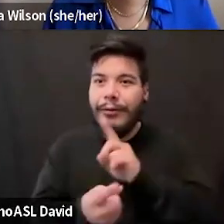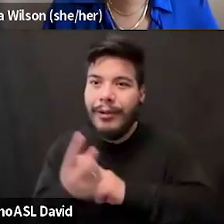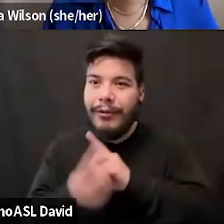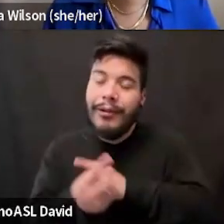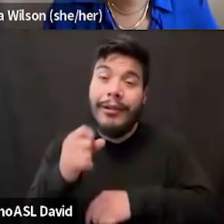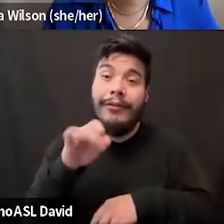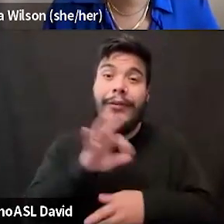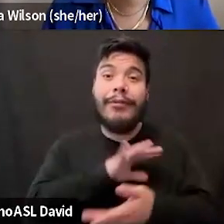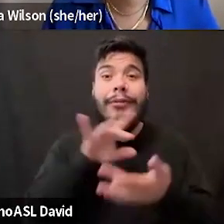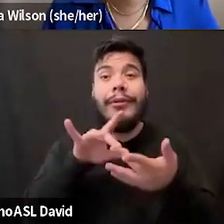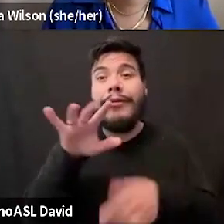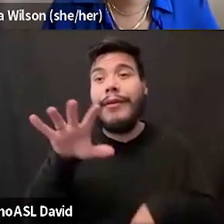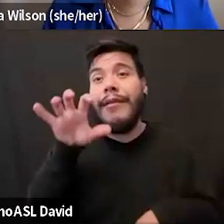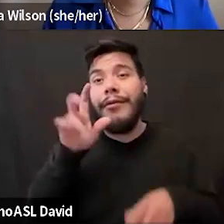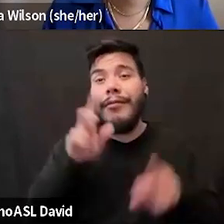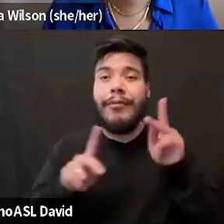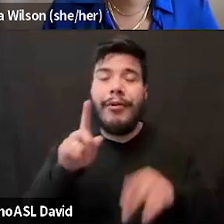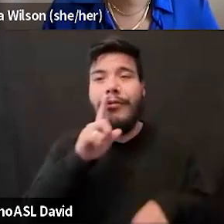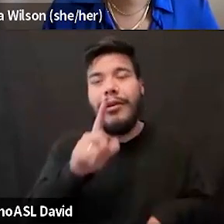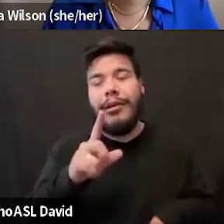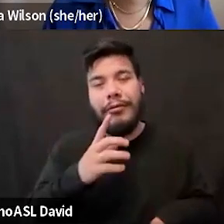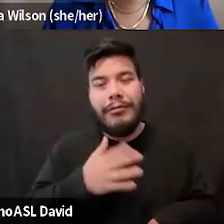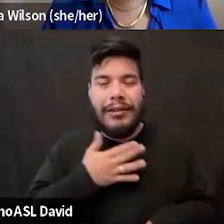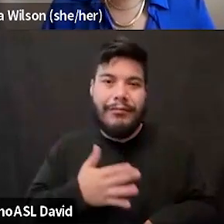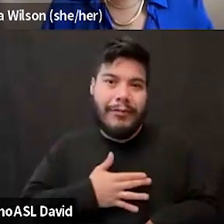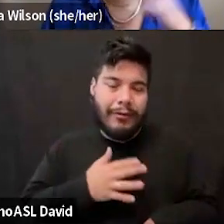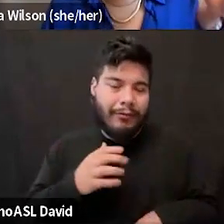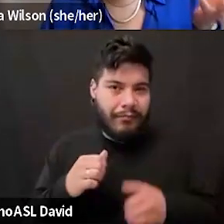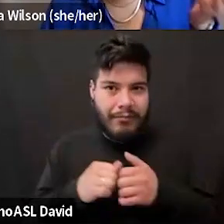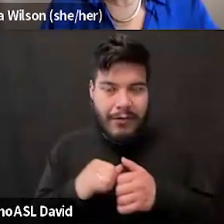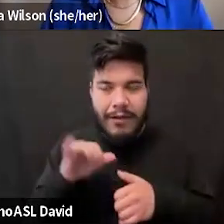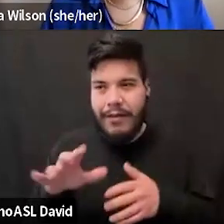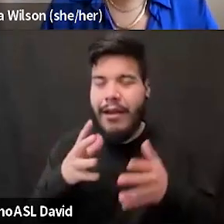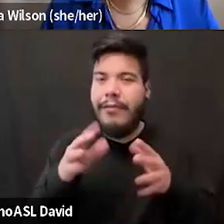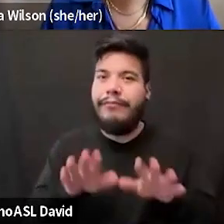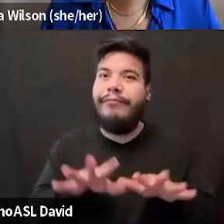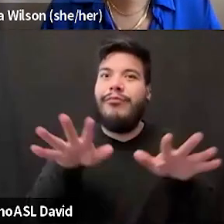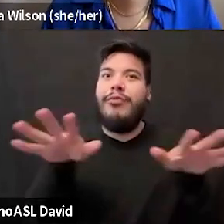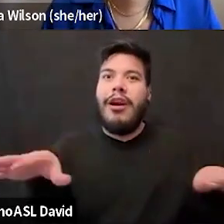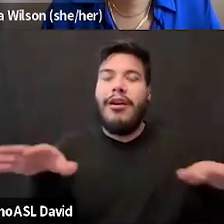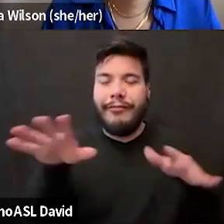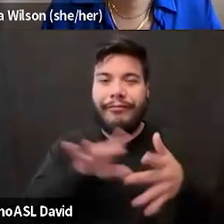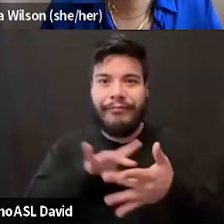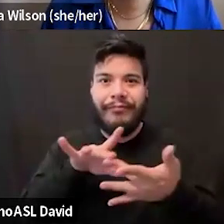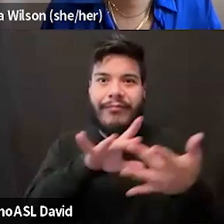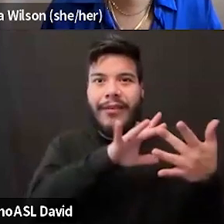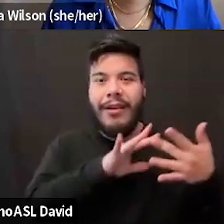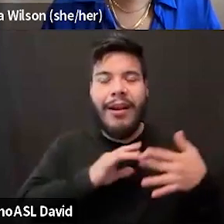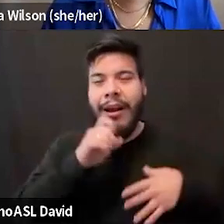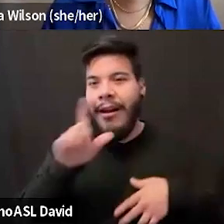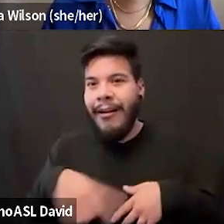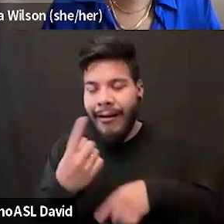people with this book, I would be very happy with like that broader reach. And not just doing that one-on-one